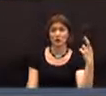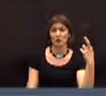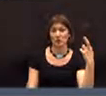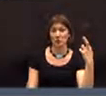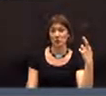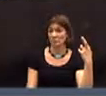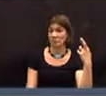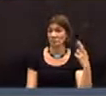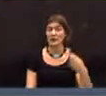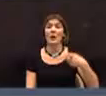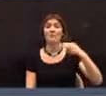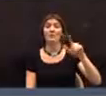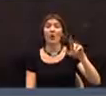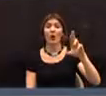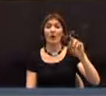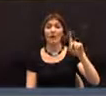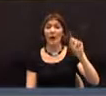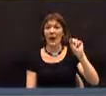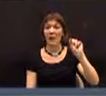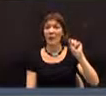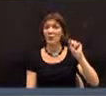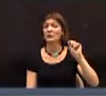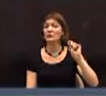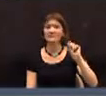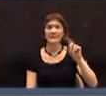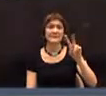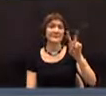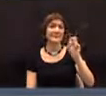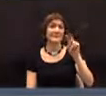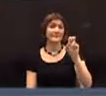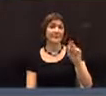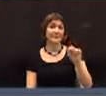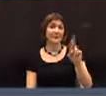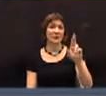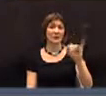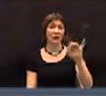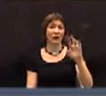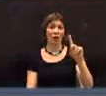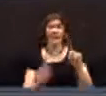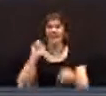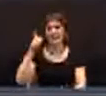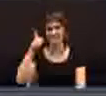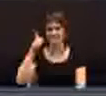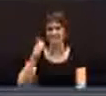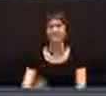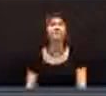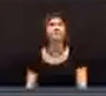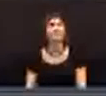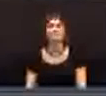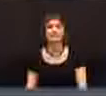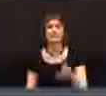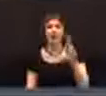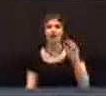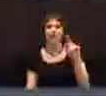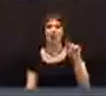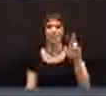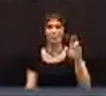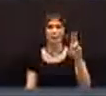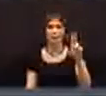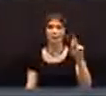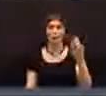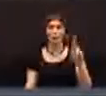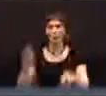Okay. Paul Rounds. Steven Rowell. Yes. Robert Ruder.